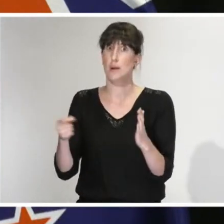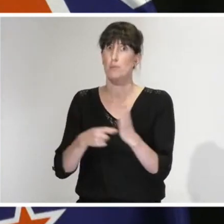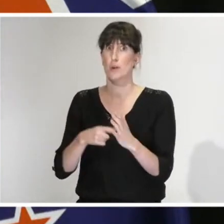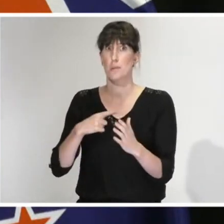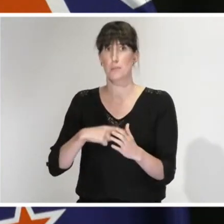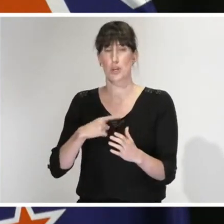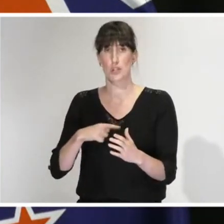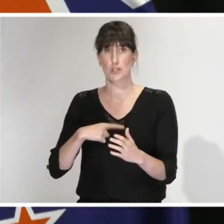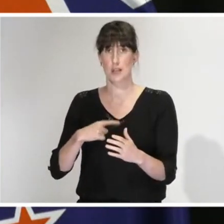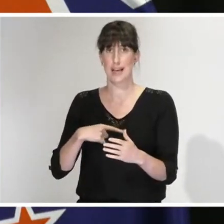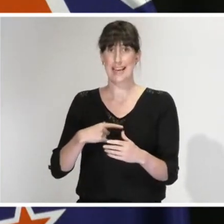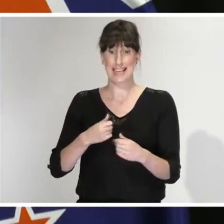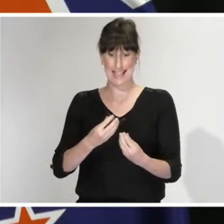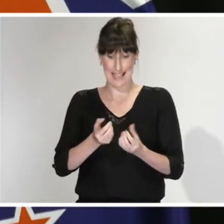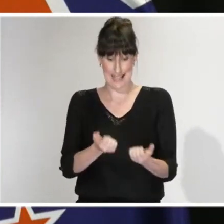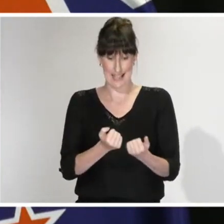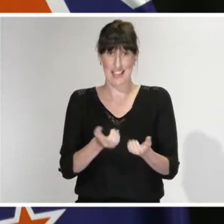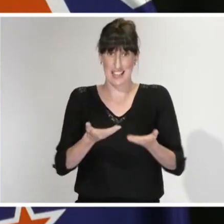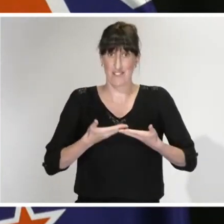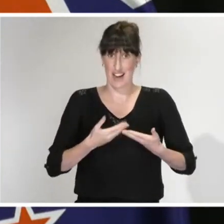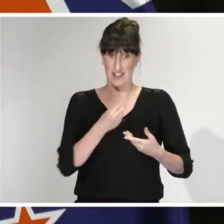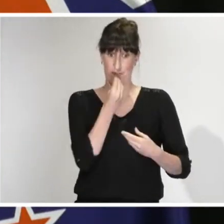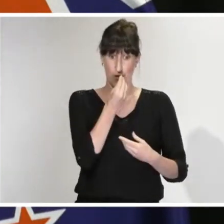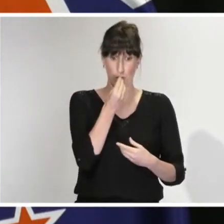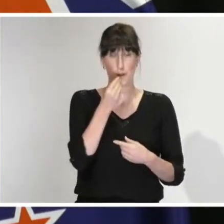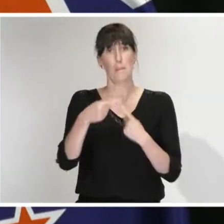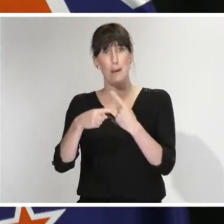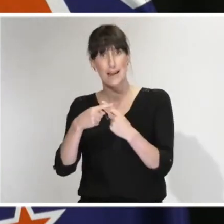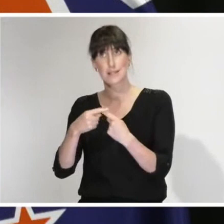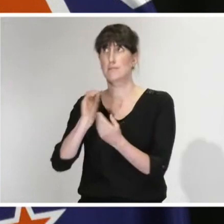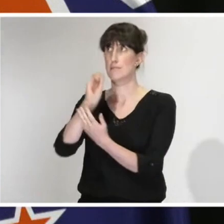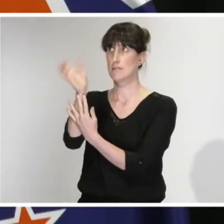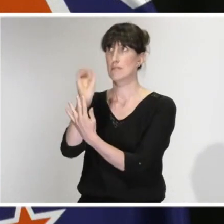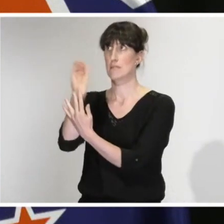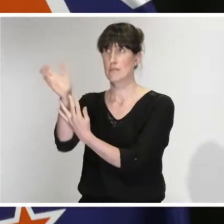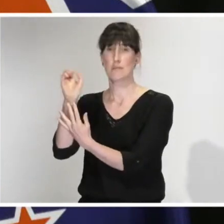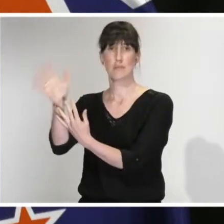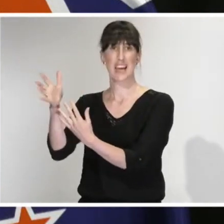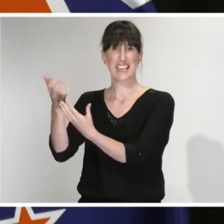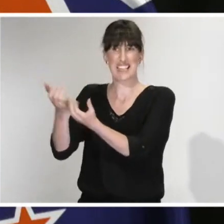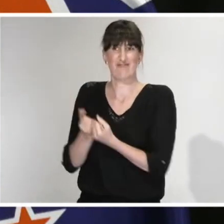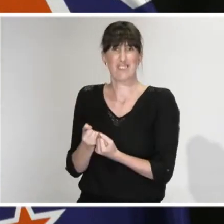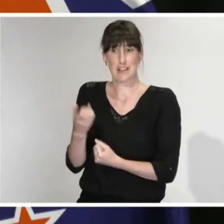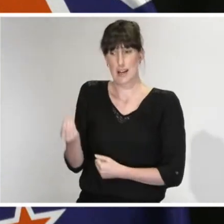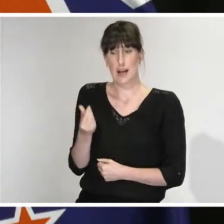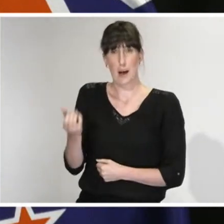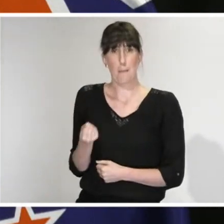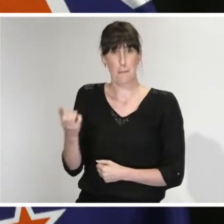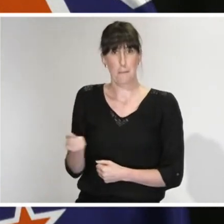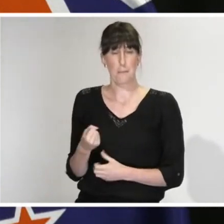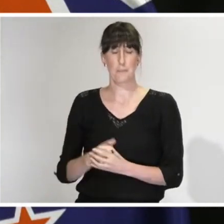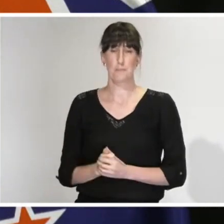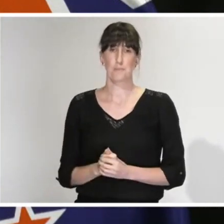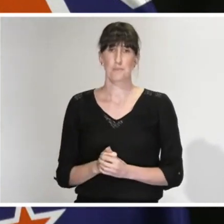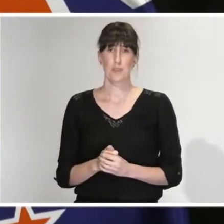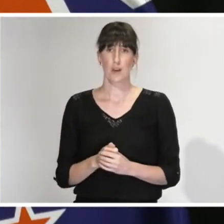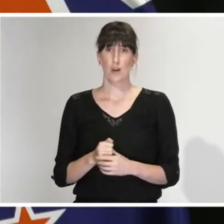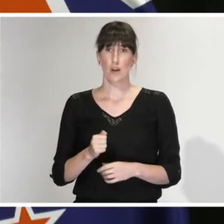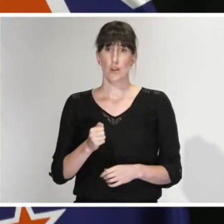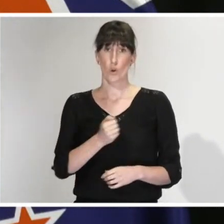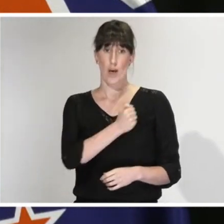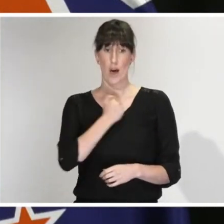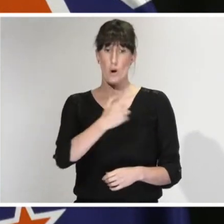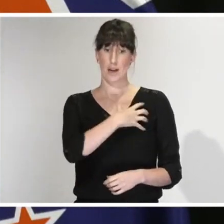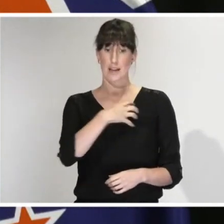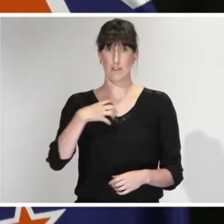Overseas workers traditionally fill many roles in our fruit and veggie growing sector but as you can imagine the action that we've taken as